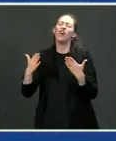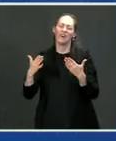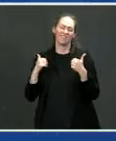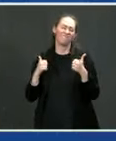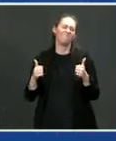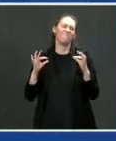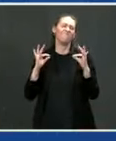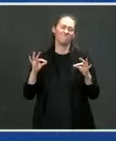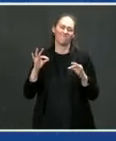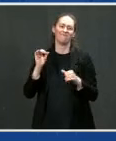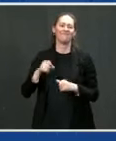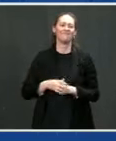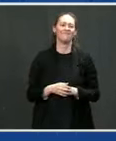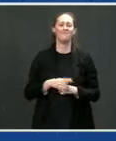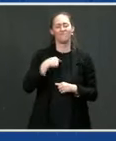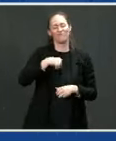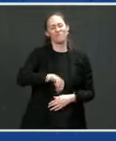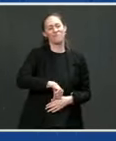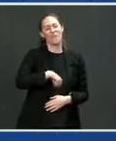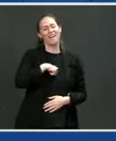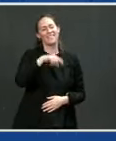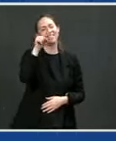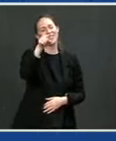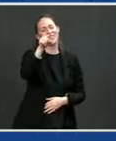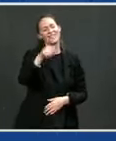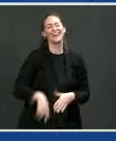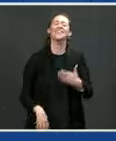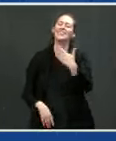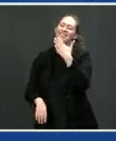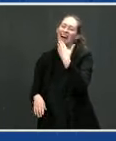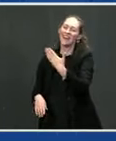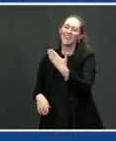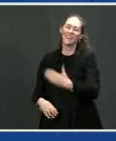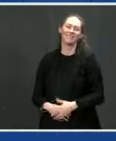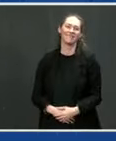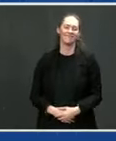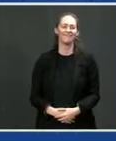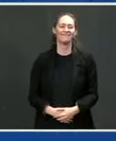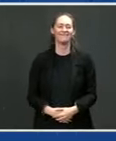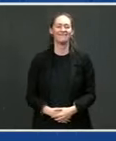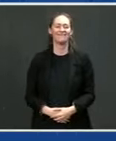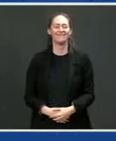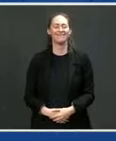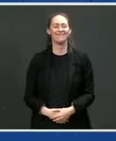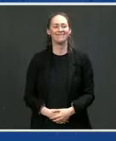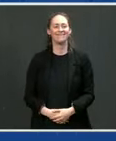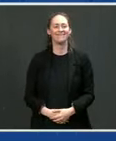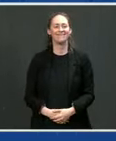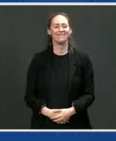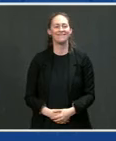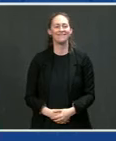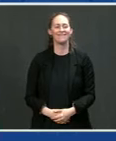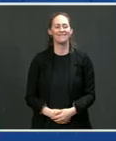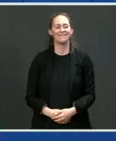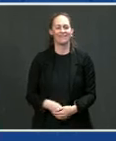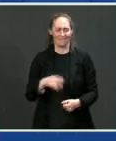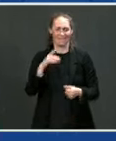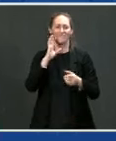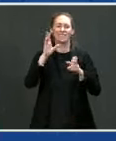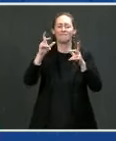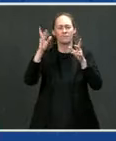sir. We're proud of you. Proud of you. Thank you. We're going to end up owning the future, I think, if we keep doing what we're doing.